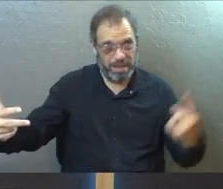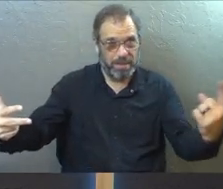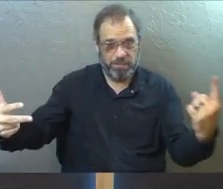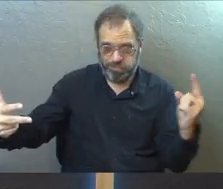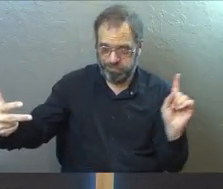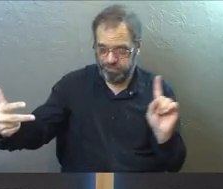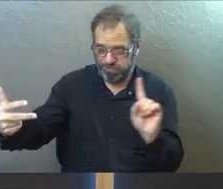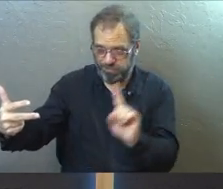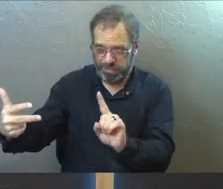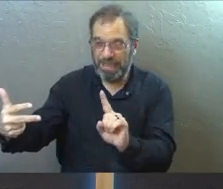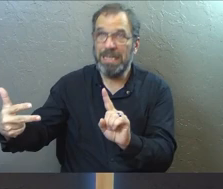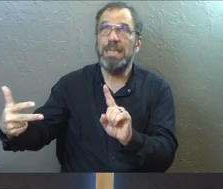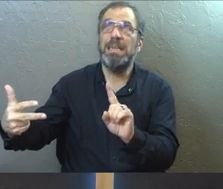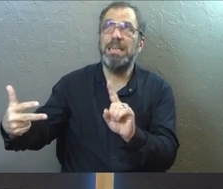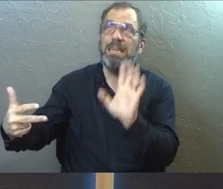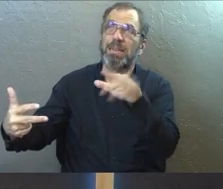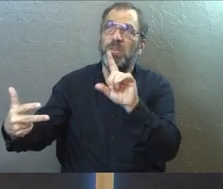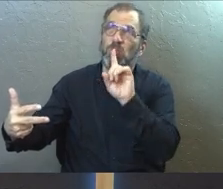Jesus, you're real.